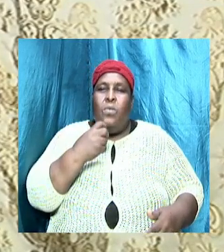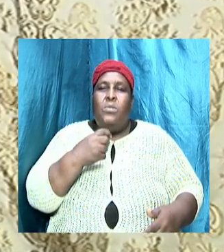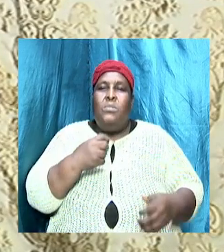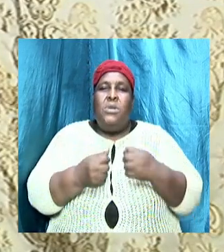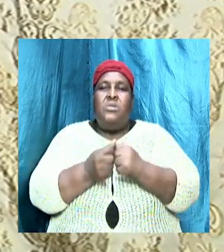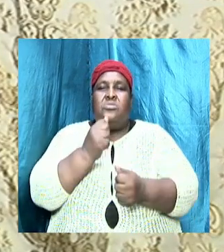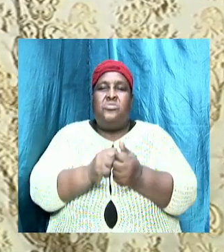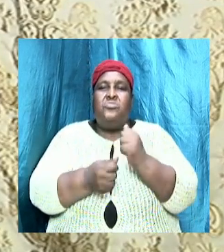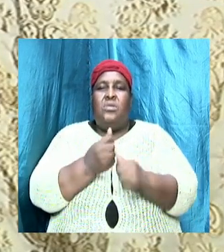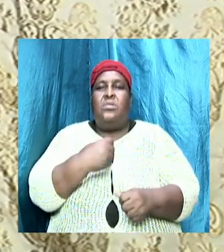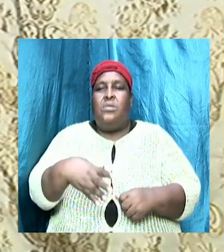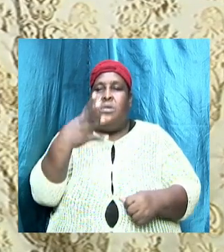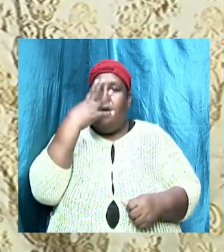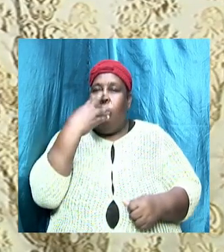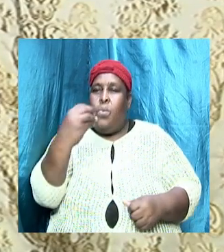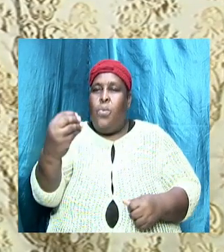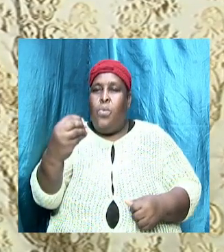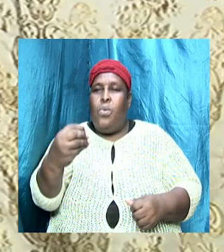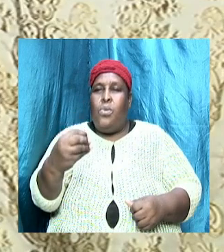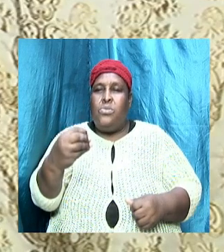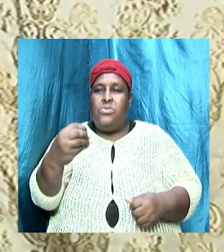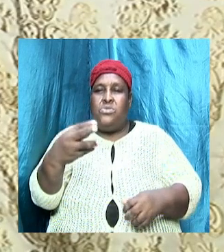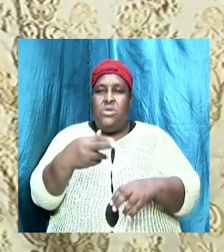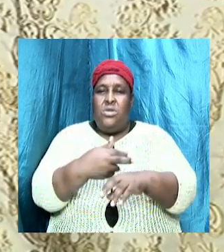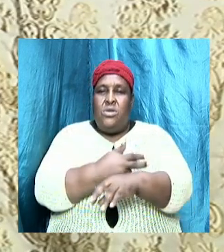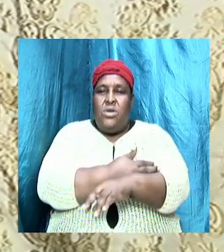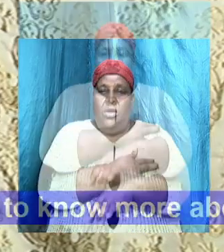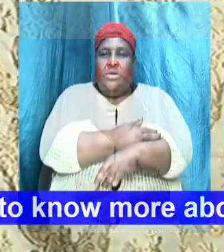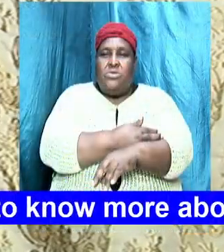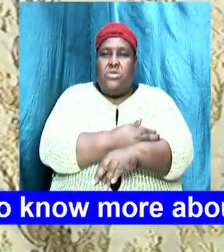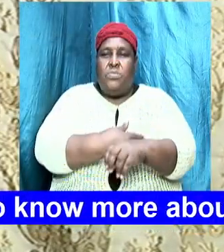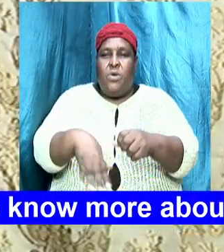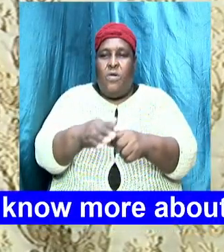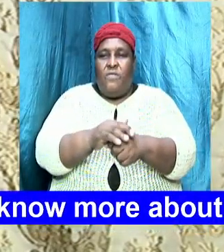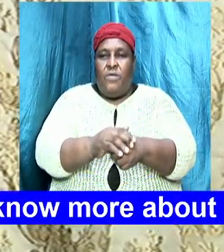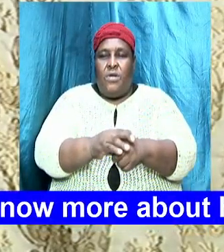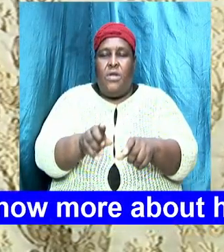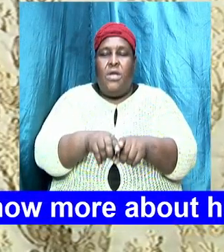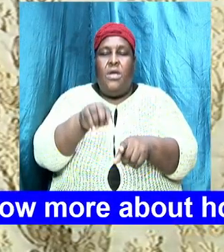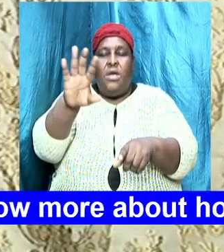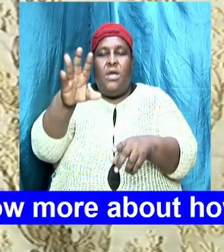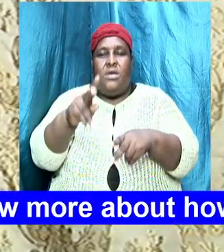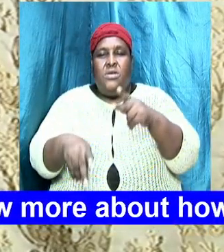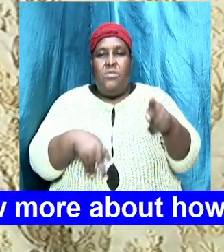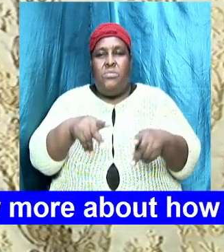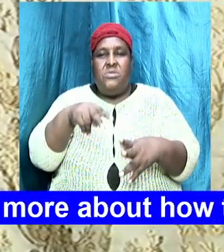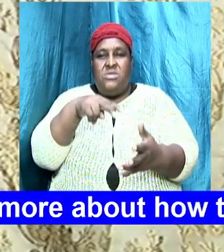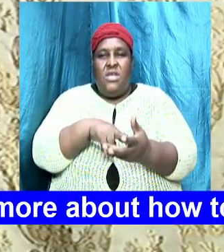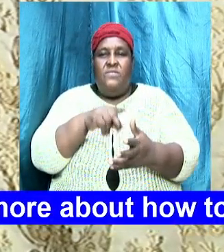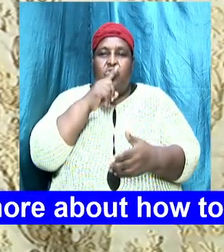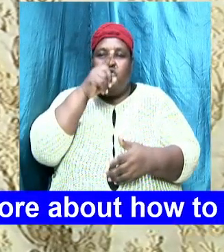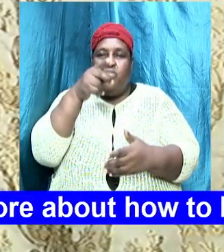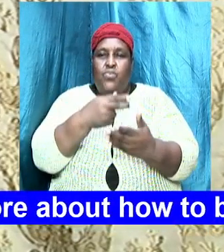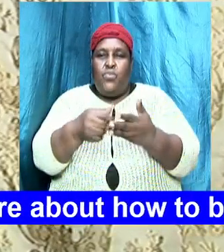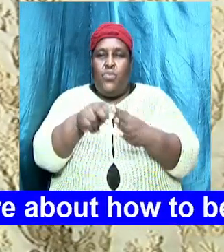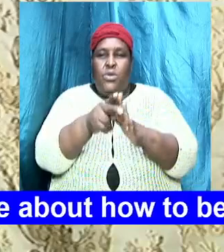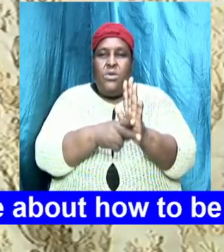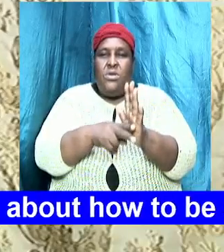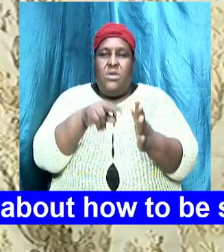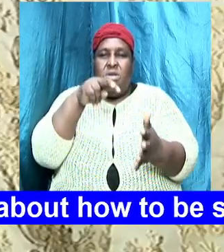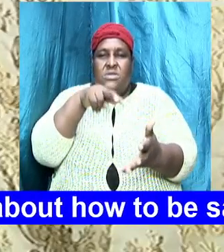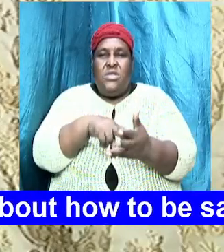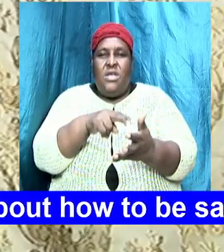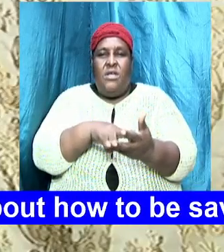are wolves in sheep clothing that as your people we stand for truth we stand for holiness we stand for